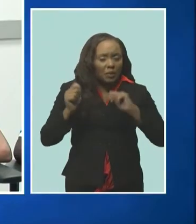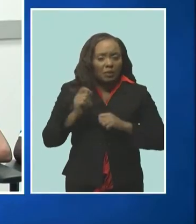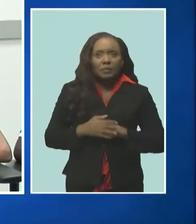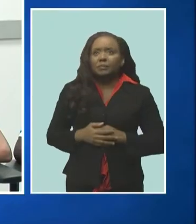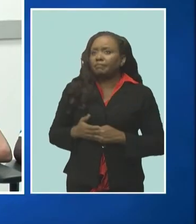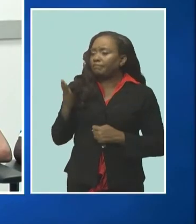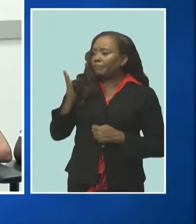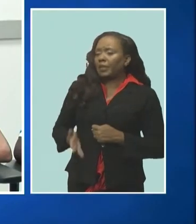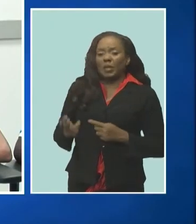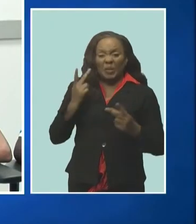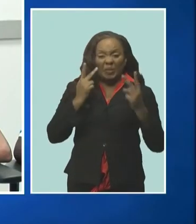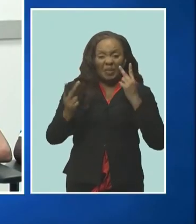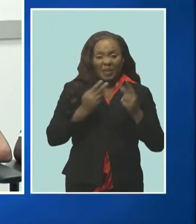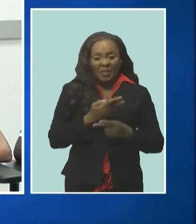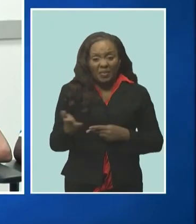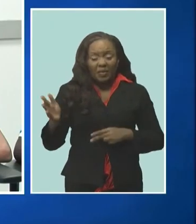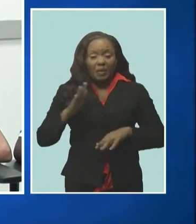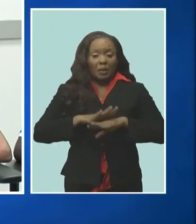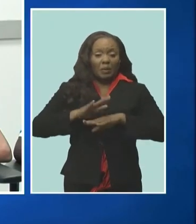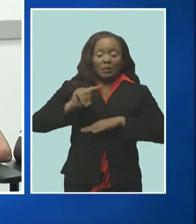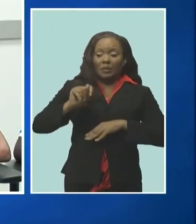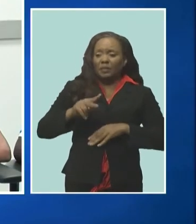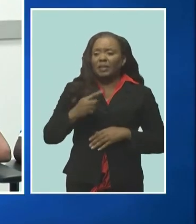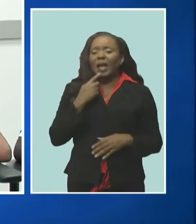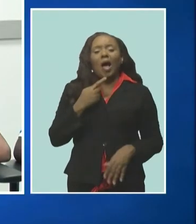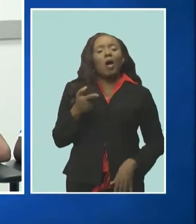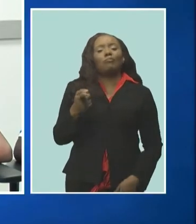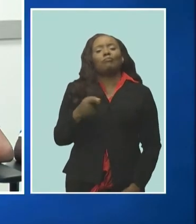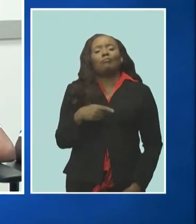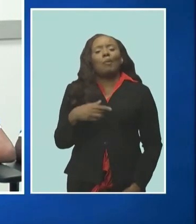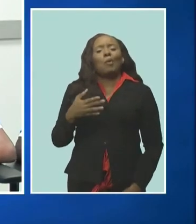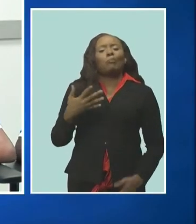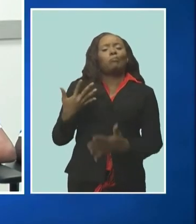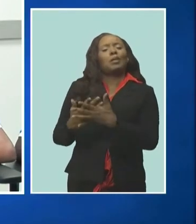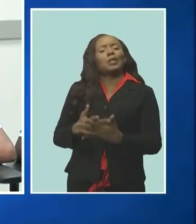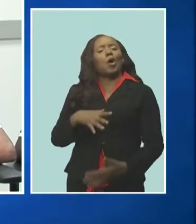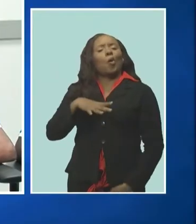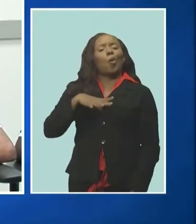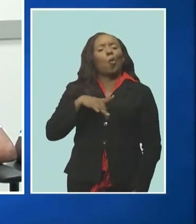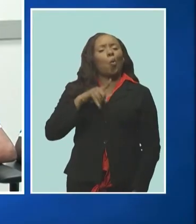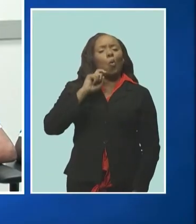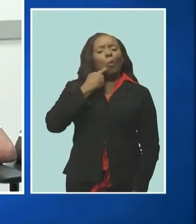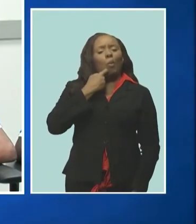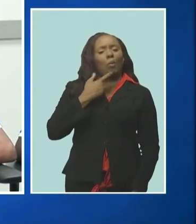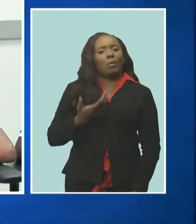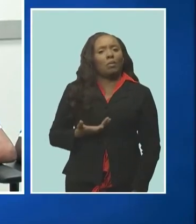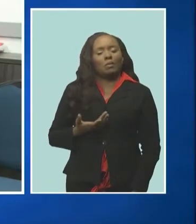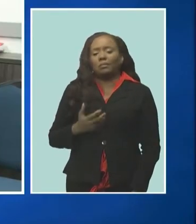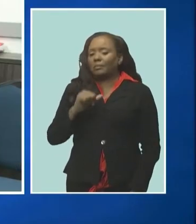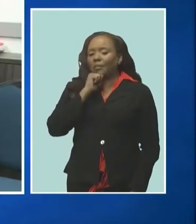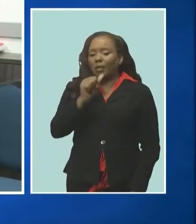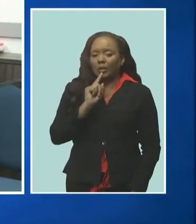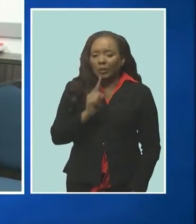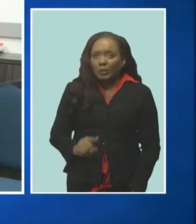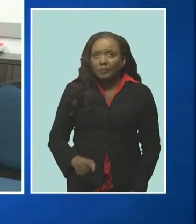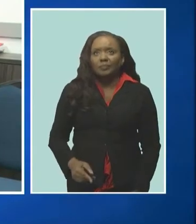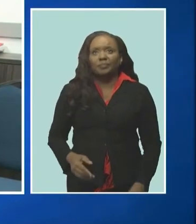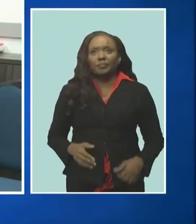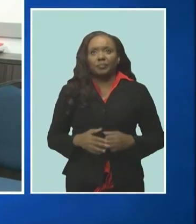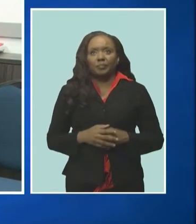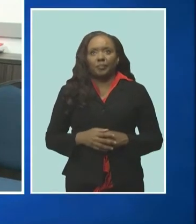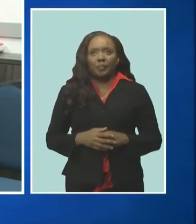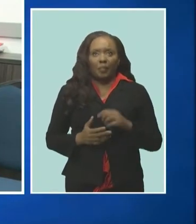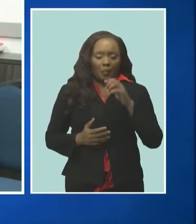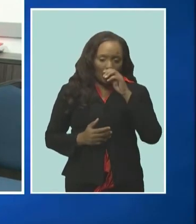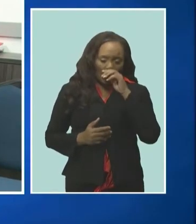television and telling themselves that is how it's cool but usually the physical setting is not being the same as what is being televised so we are bringing